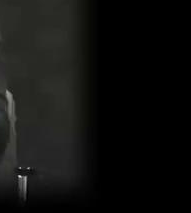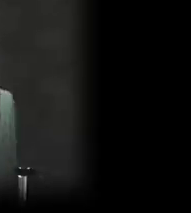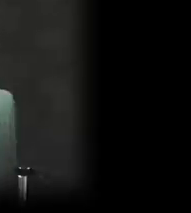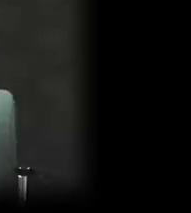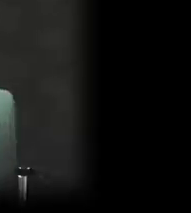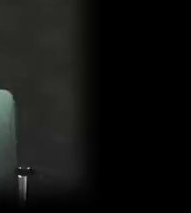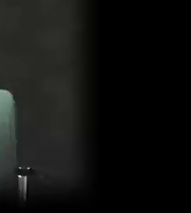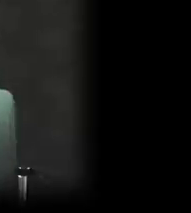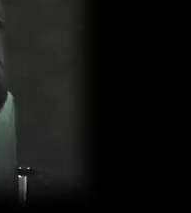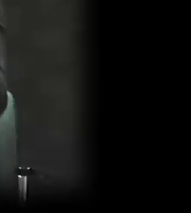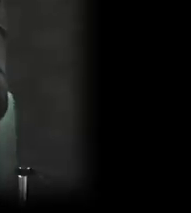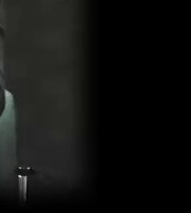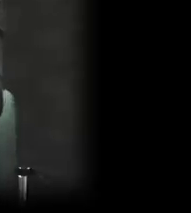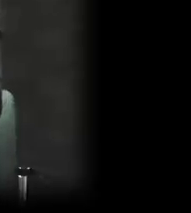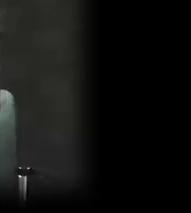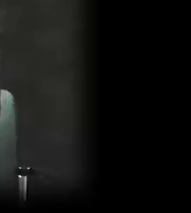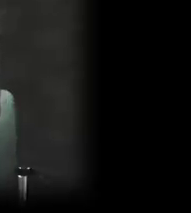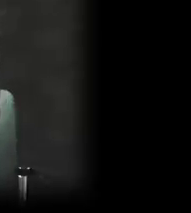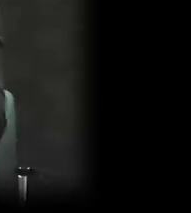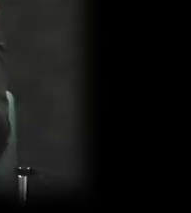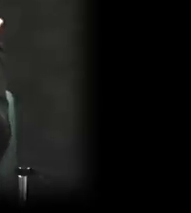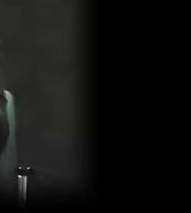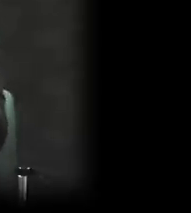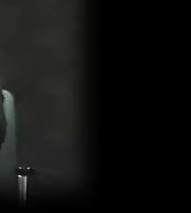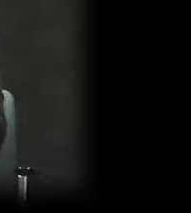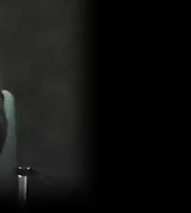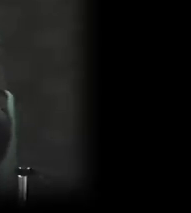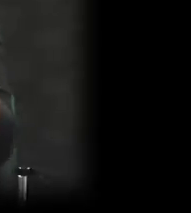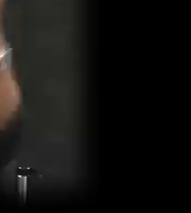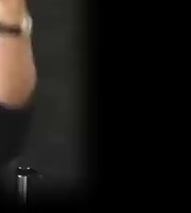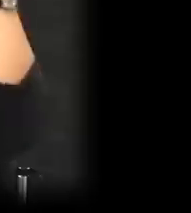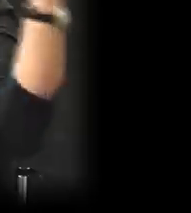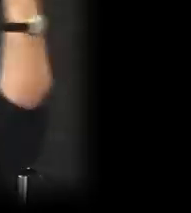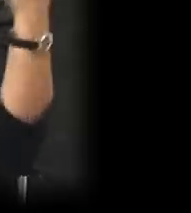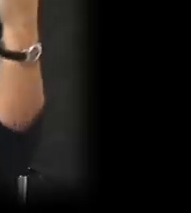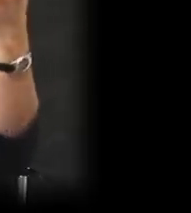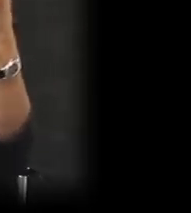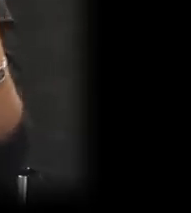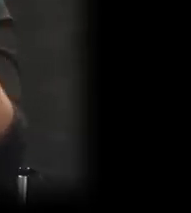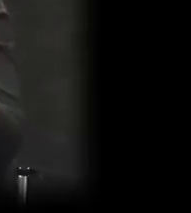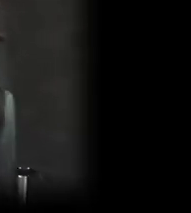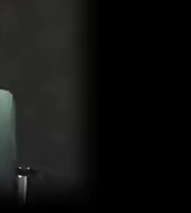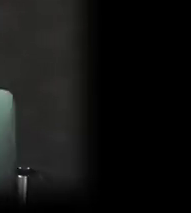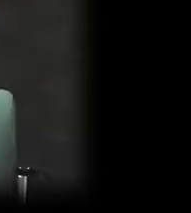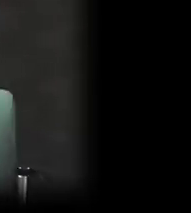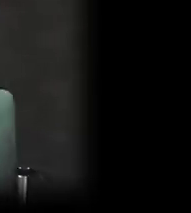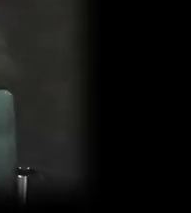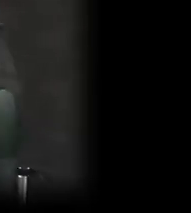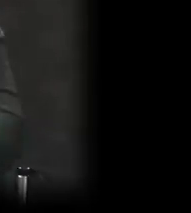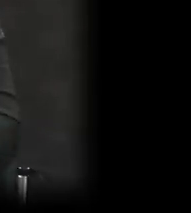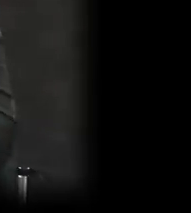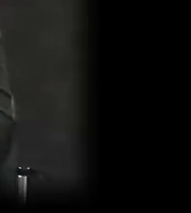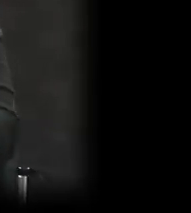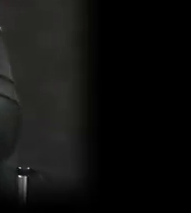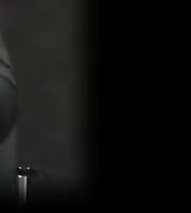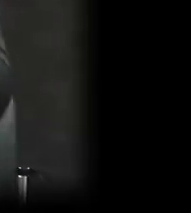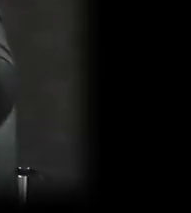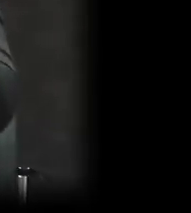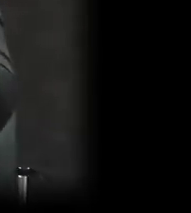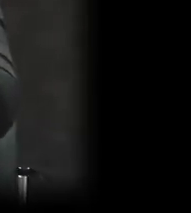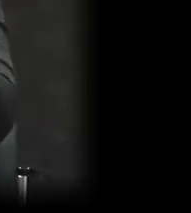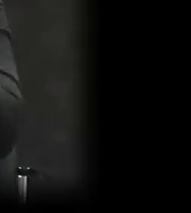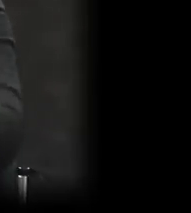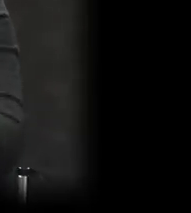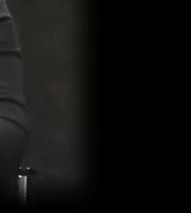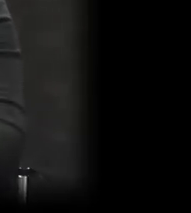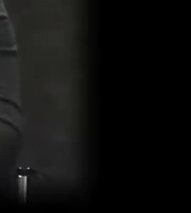deteriorate, I started learning Braille. I continued to rely on my vision until I realized I needed to make